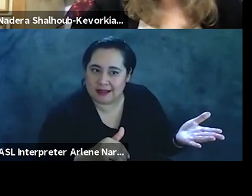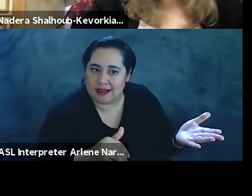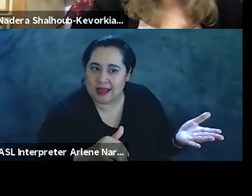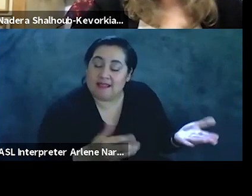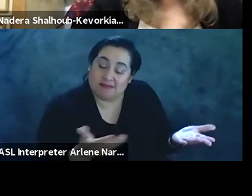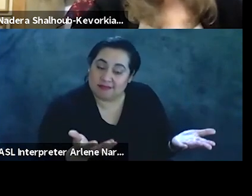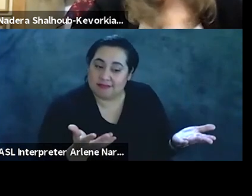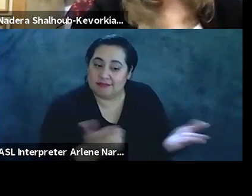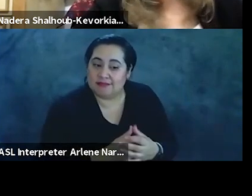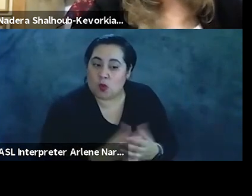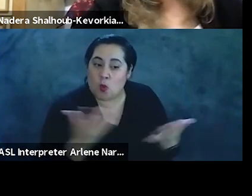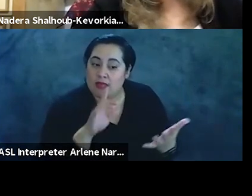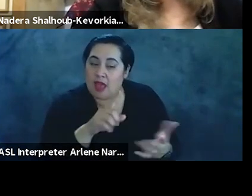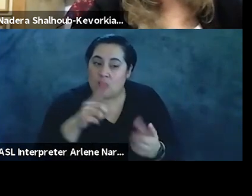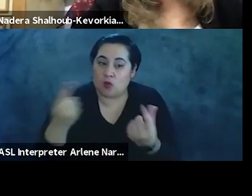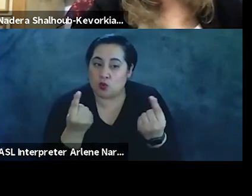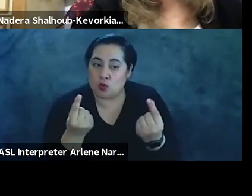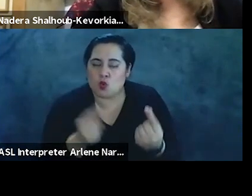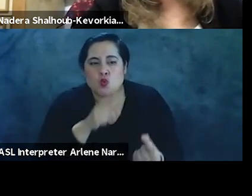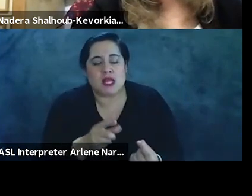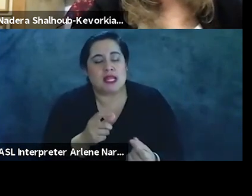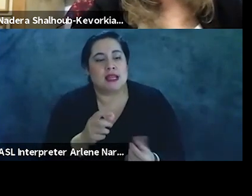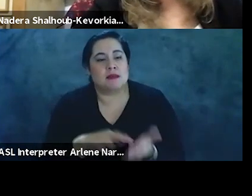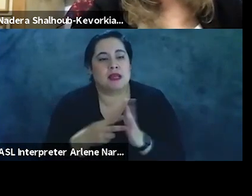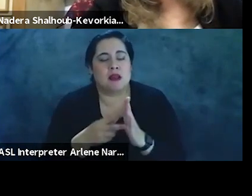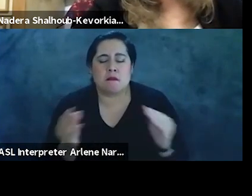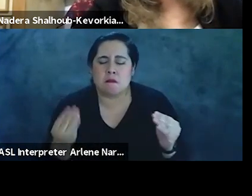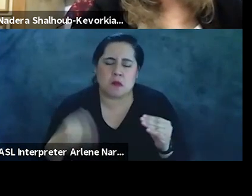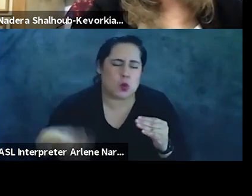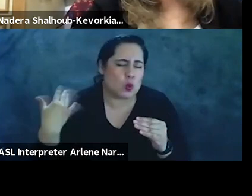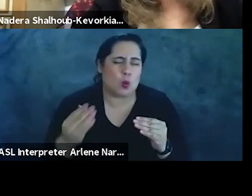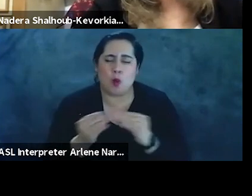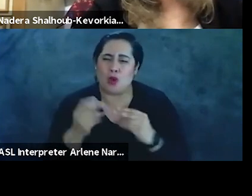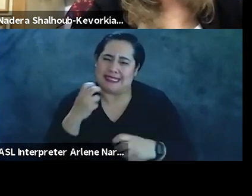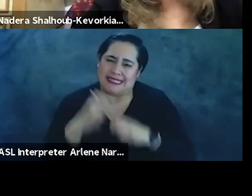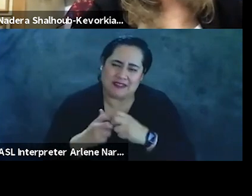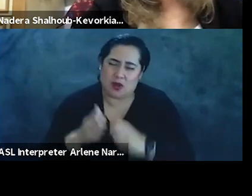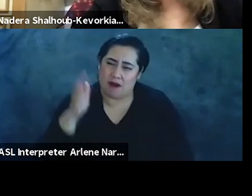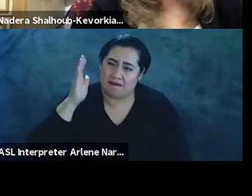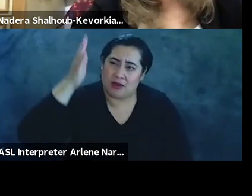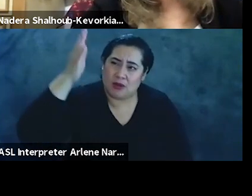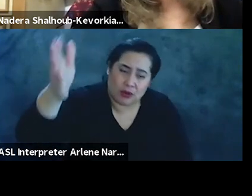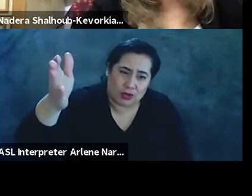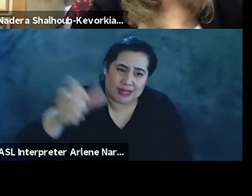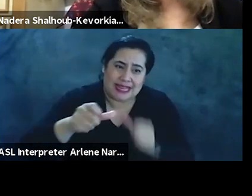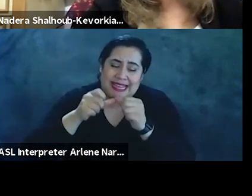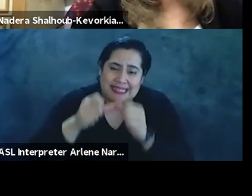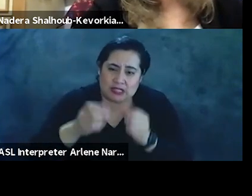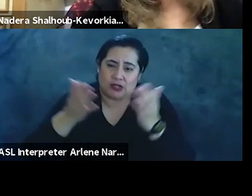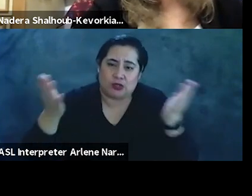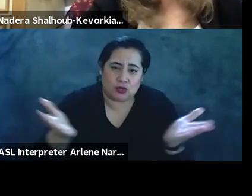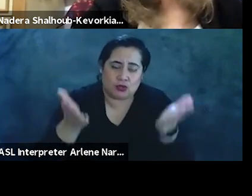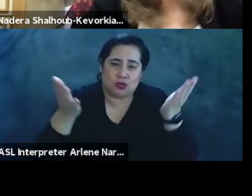And, and what that's going to do is it's basically going to make it much, much, much more difficult in the years to come, but then to continue to nourish